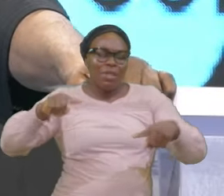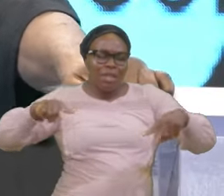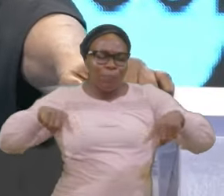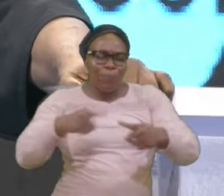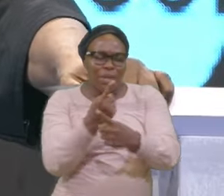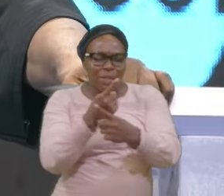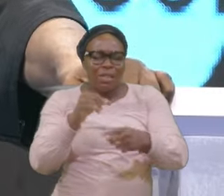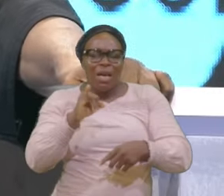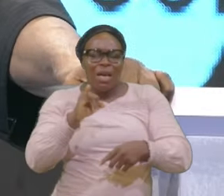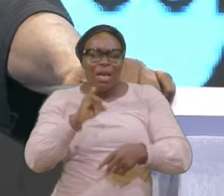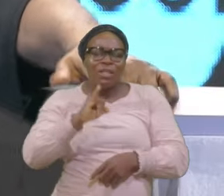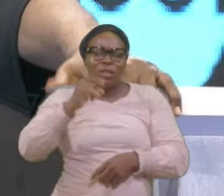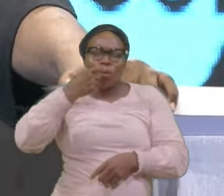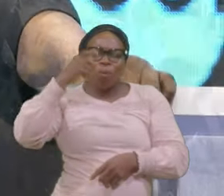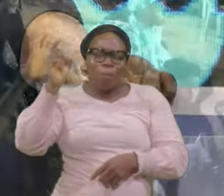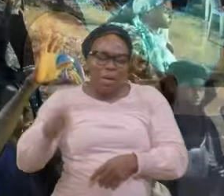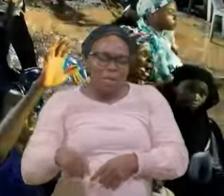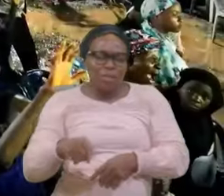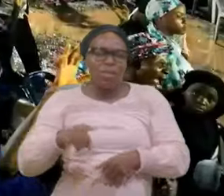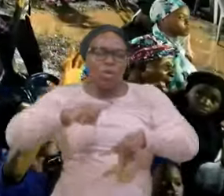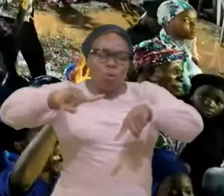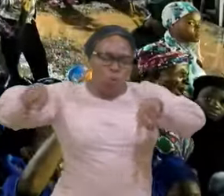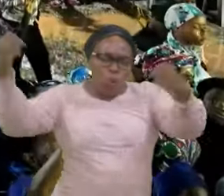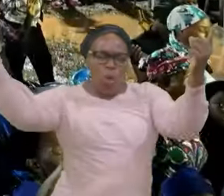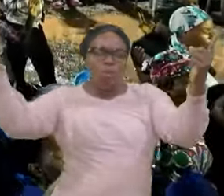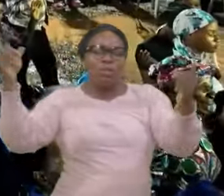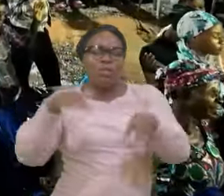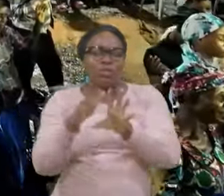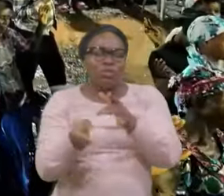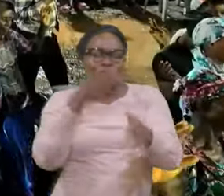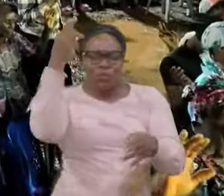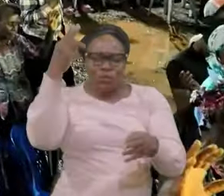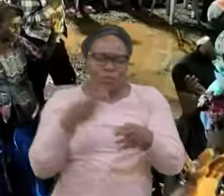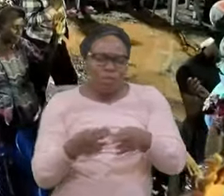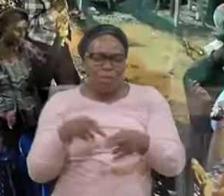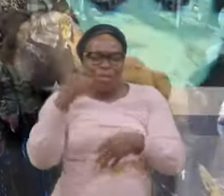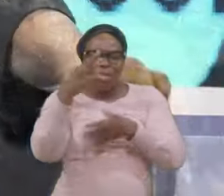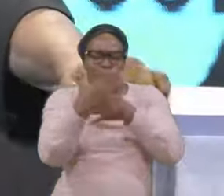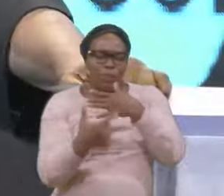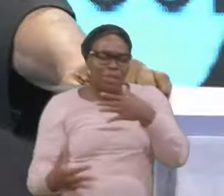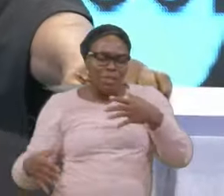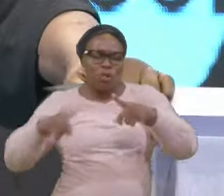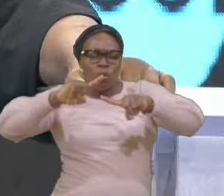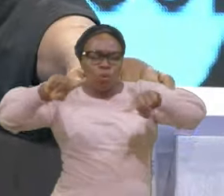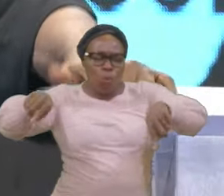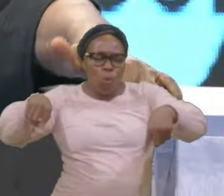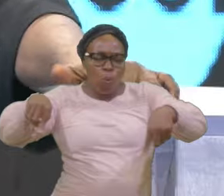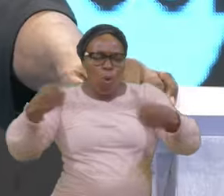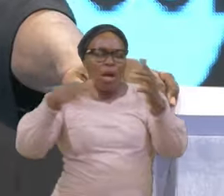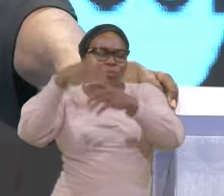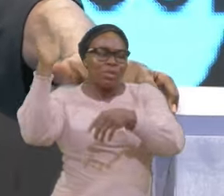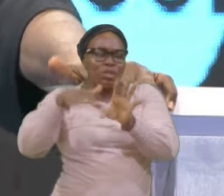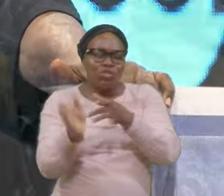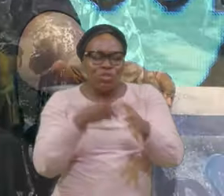You Go Out In Jesus Name The Bleeding Go Out In Jesus